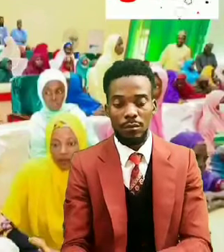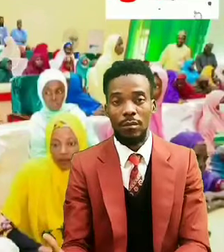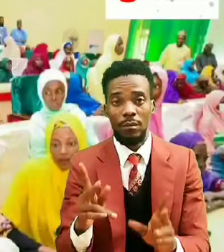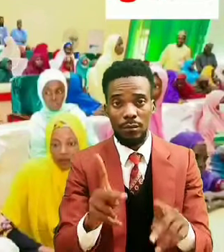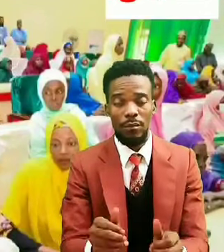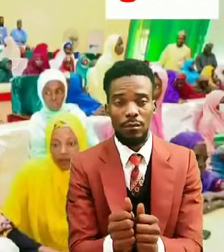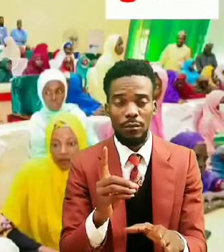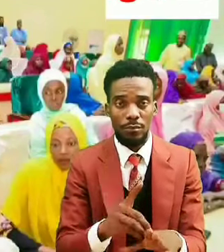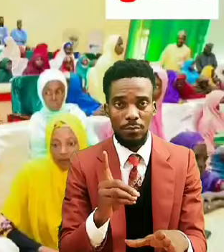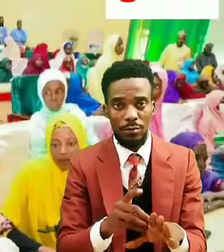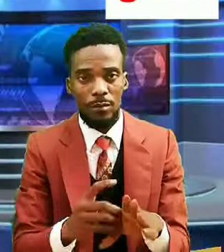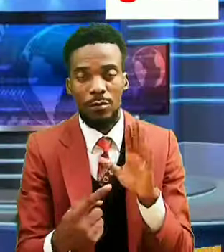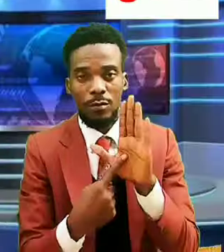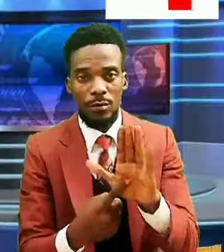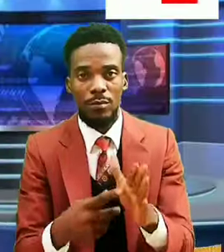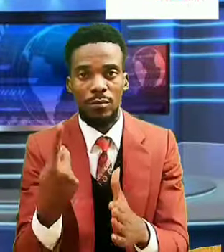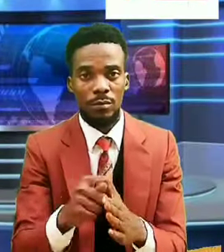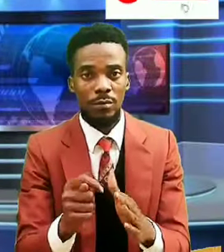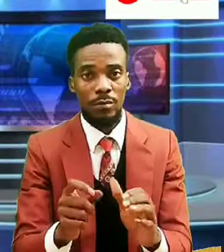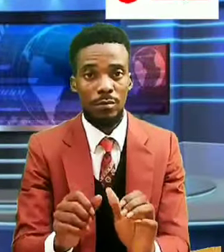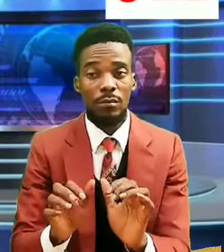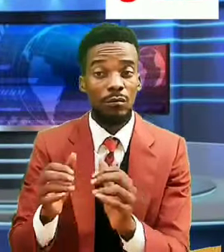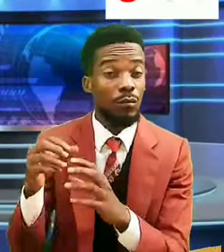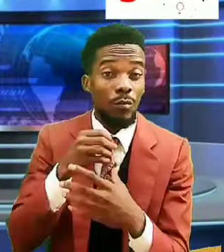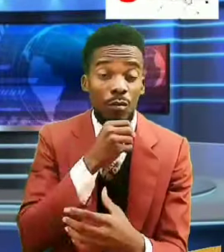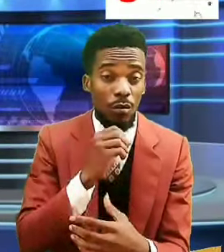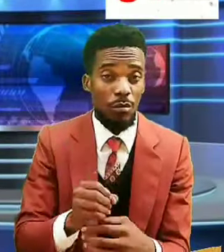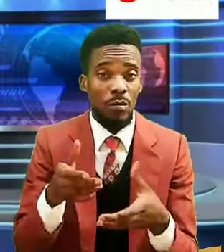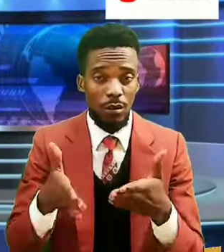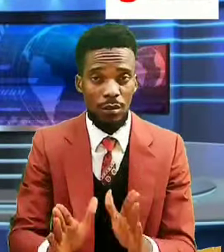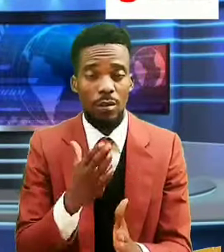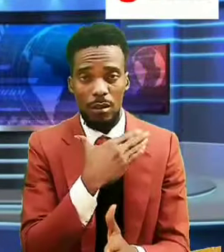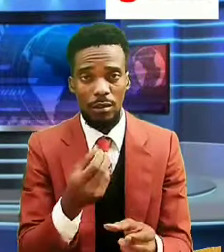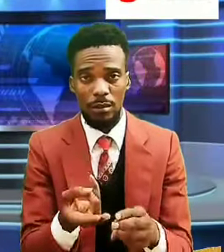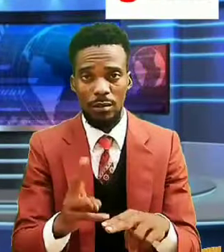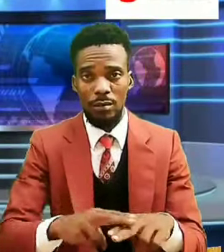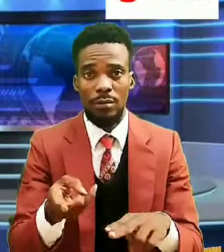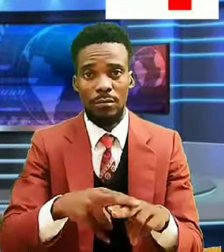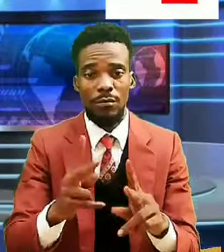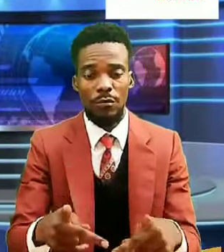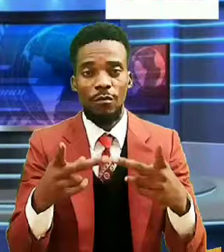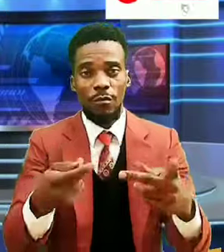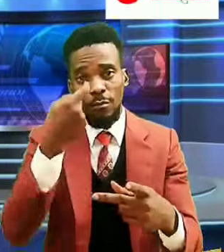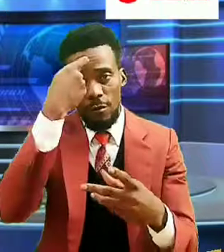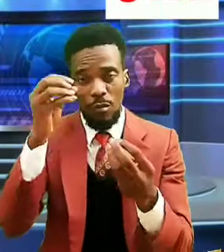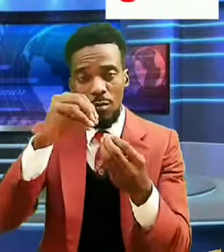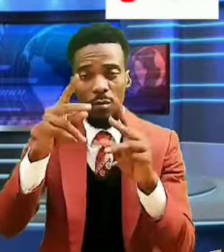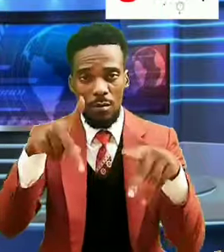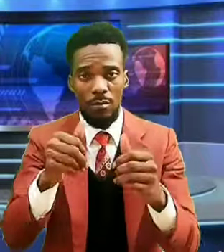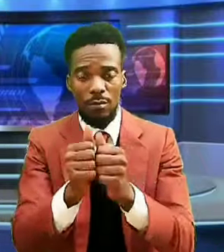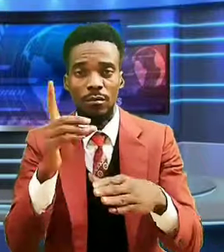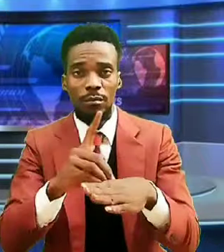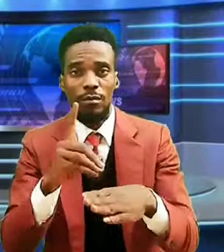reveal the existing allowance and increase provisions for more persons with disabilities.